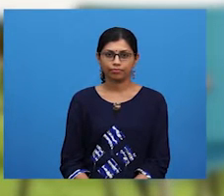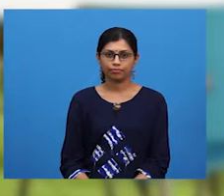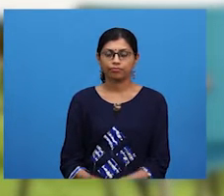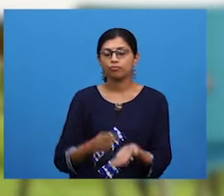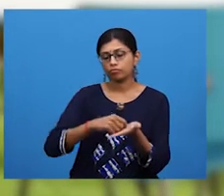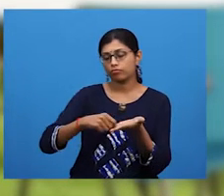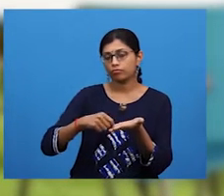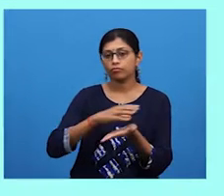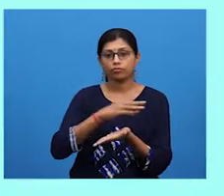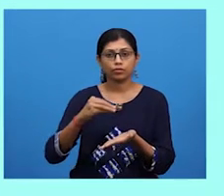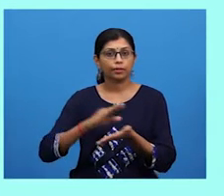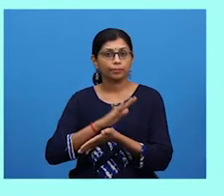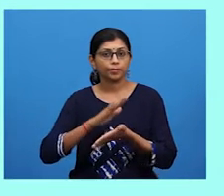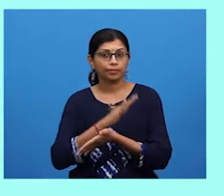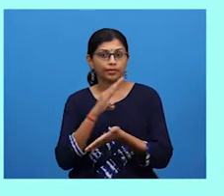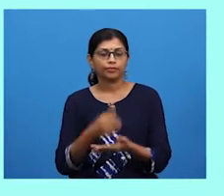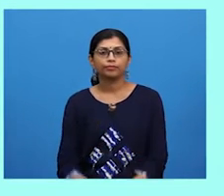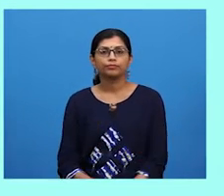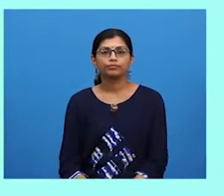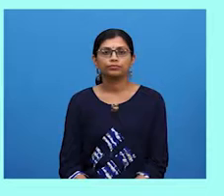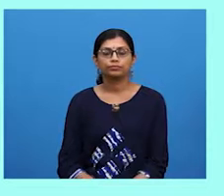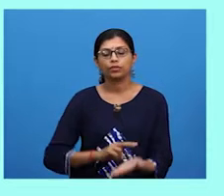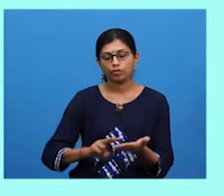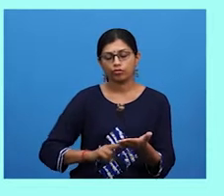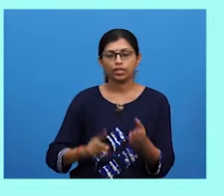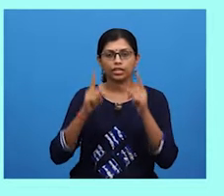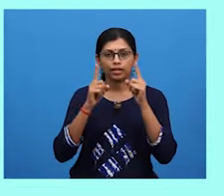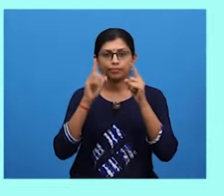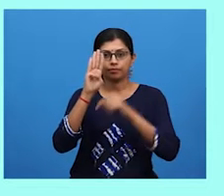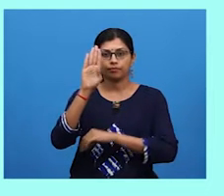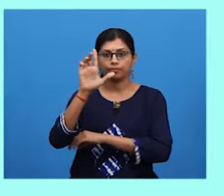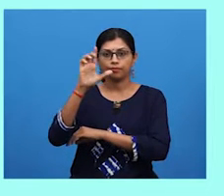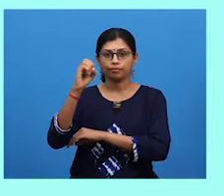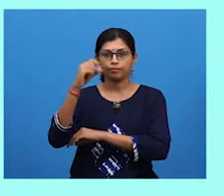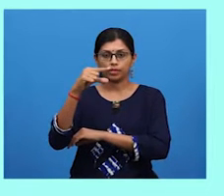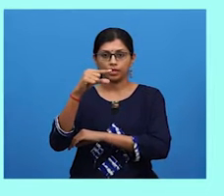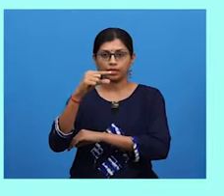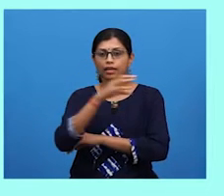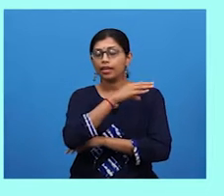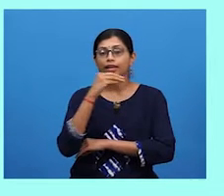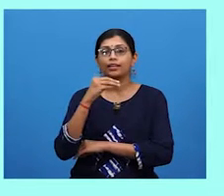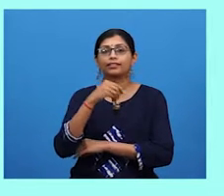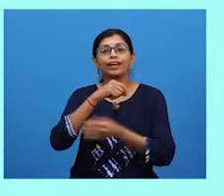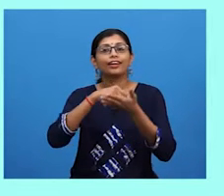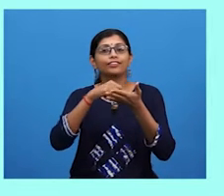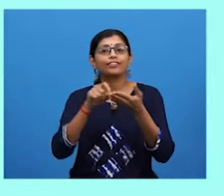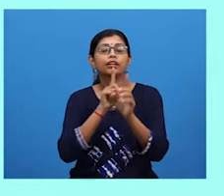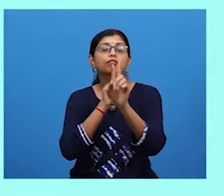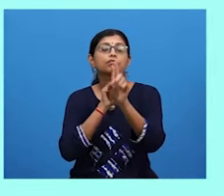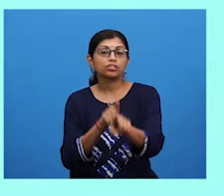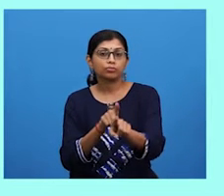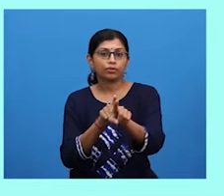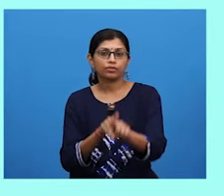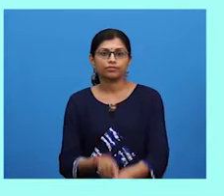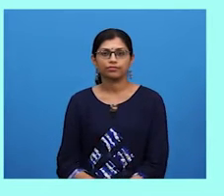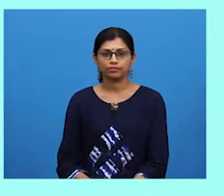pen and paper. Read the blog and write a response to publish in Kamal's